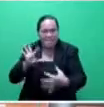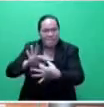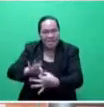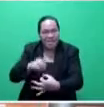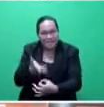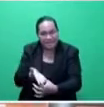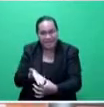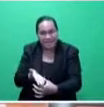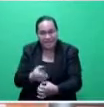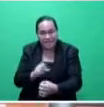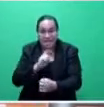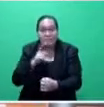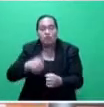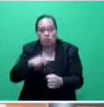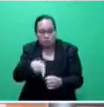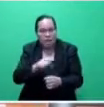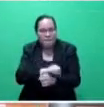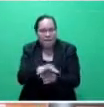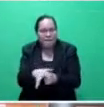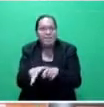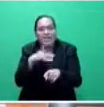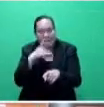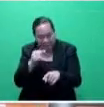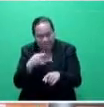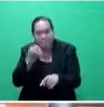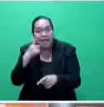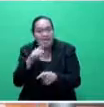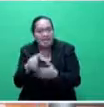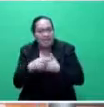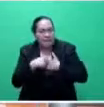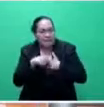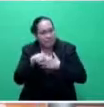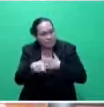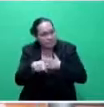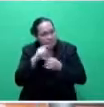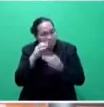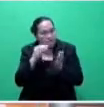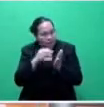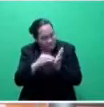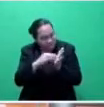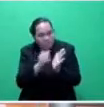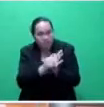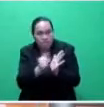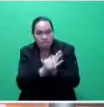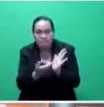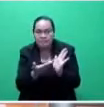If he's going to use the pandemic argument. So that's the safeguard that's been provided in the particular section.